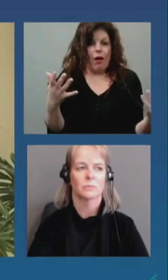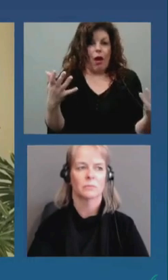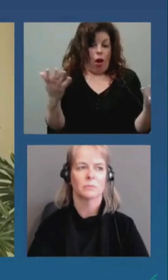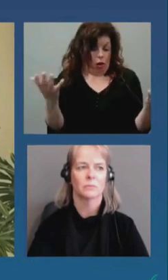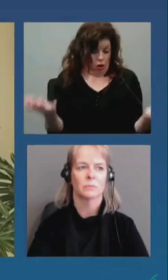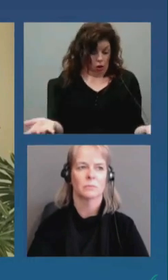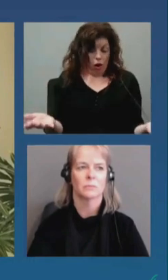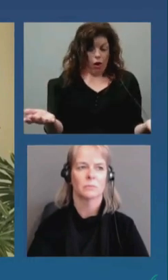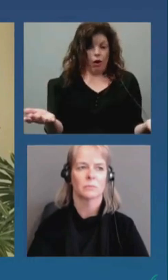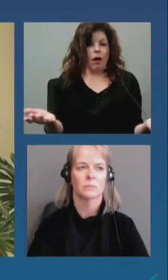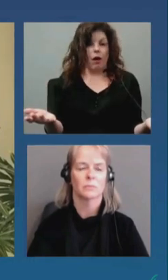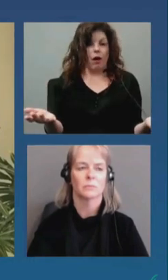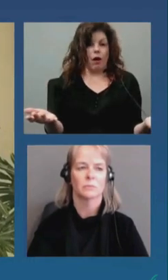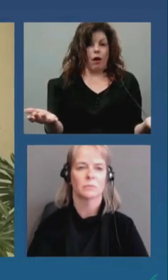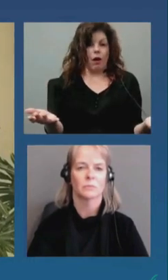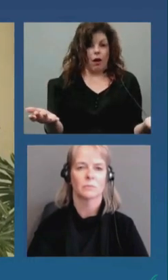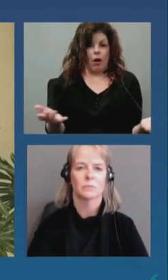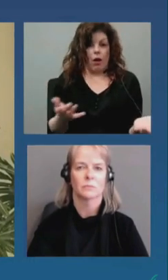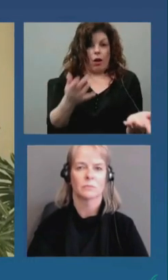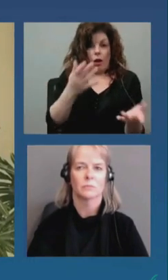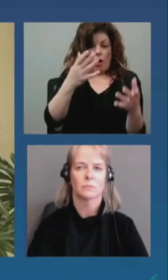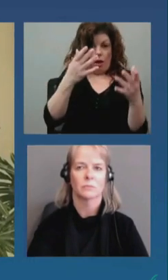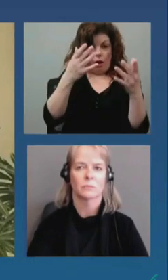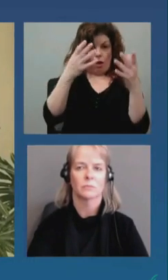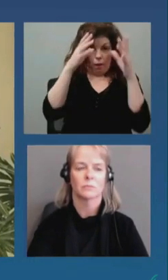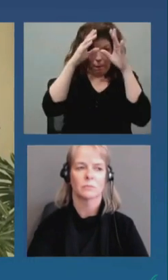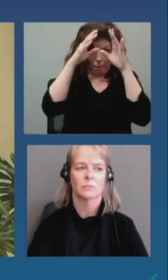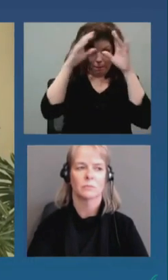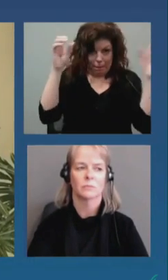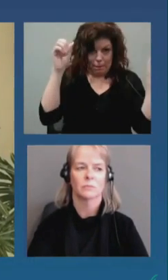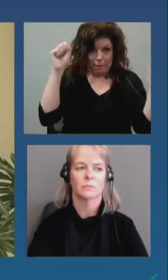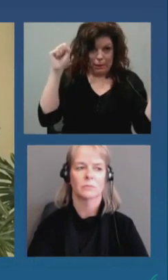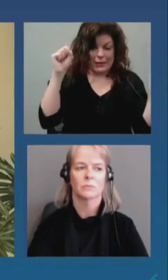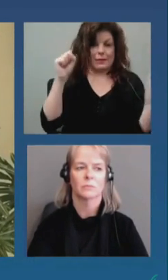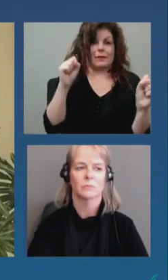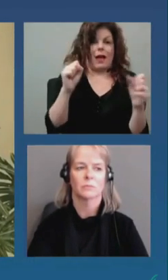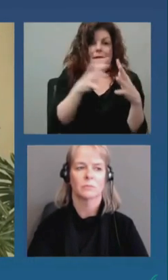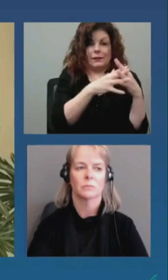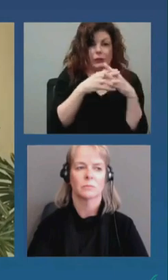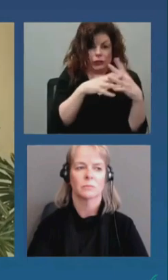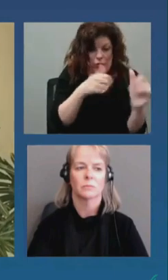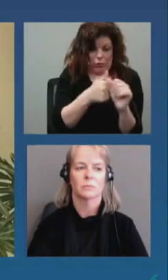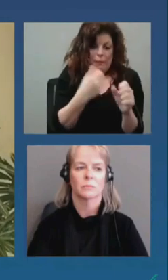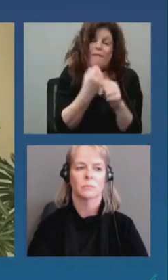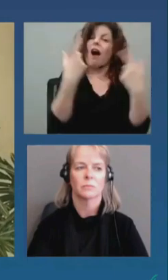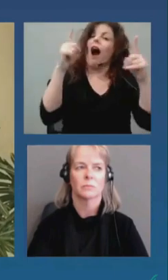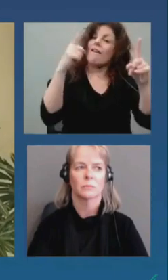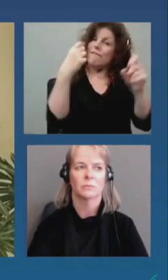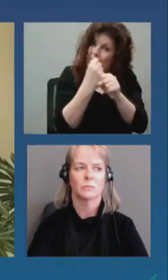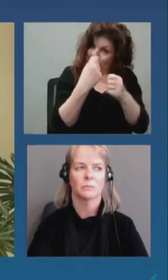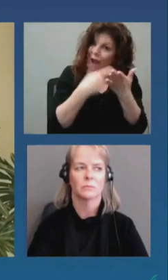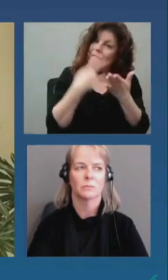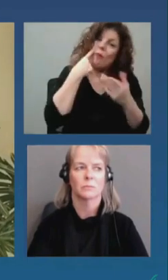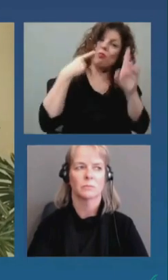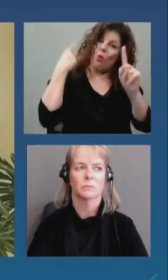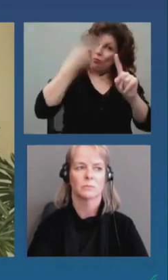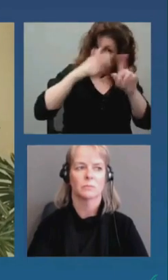je pense que M. Biden et ton cabinet fait des choses pour améliorer la situation avec